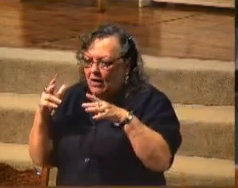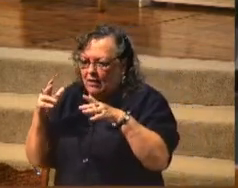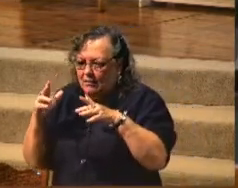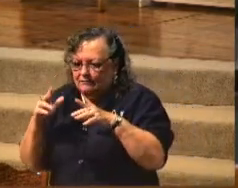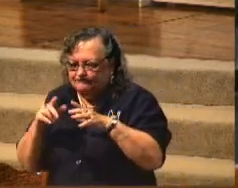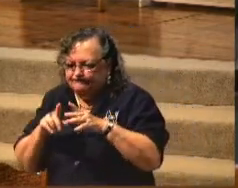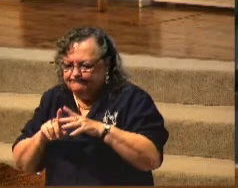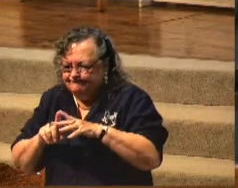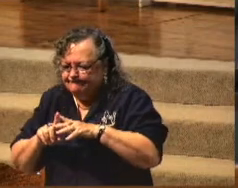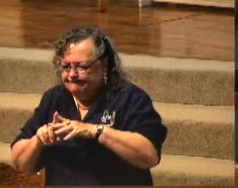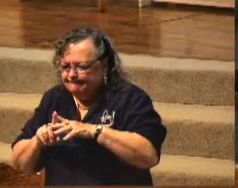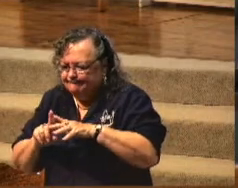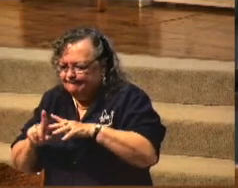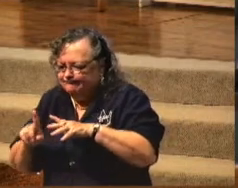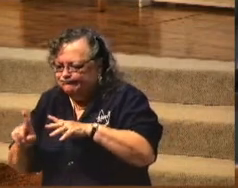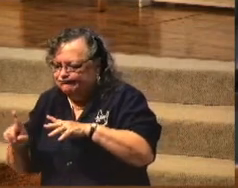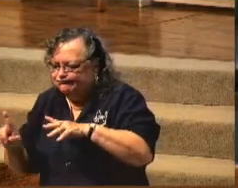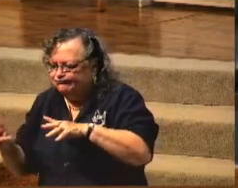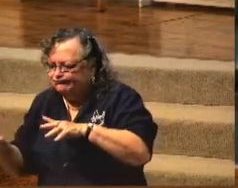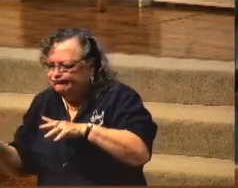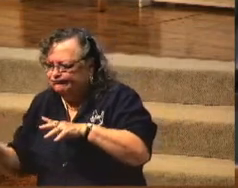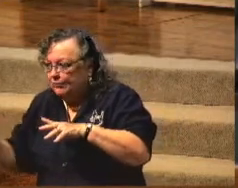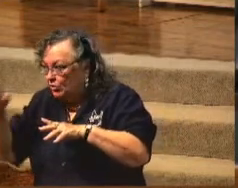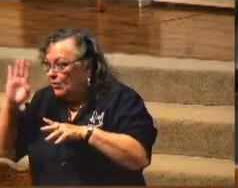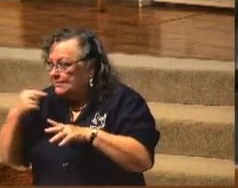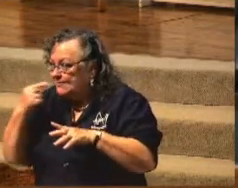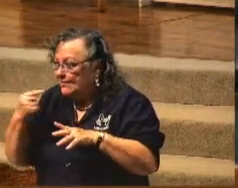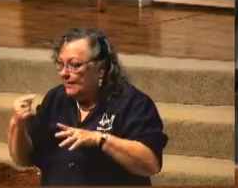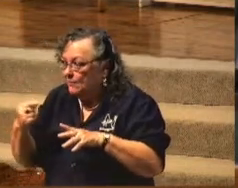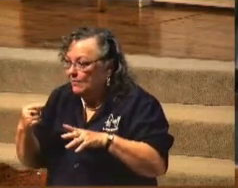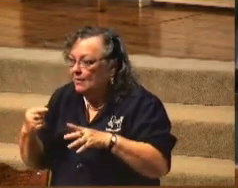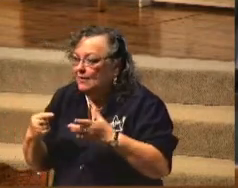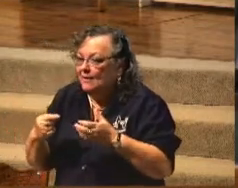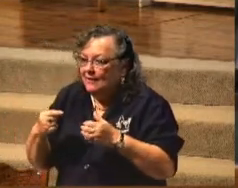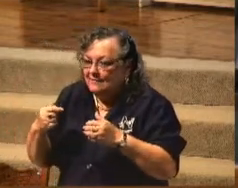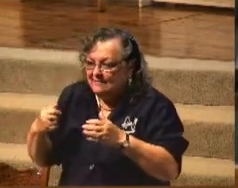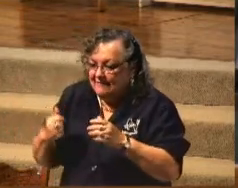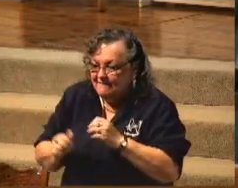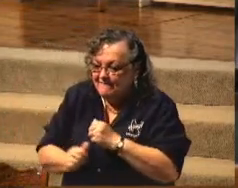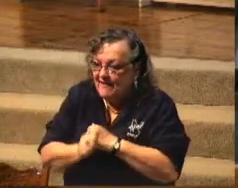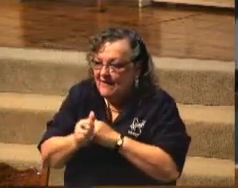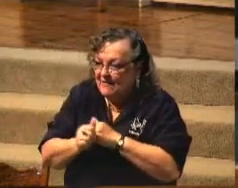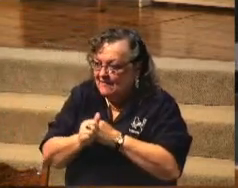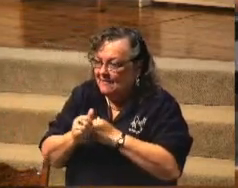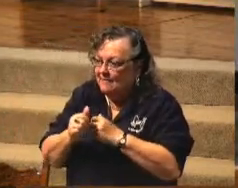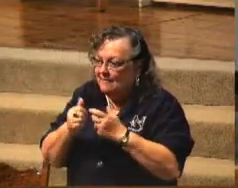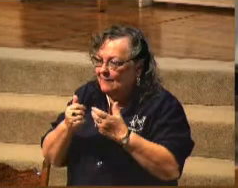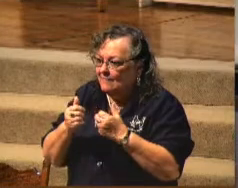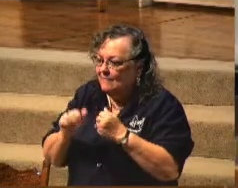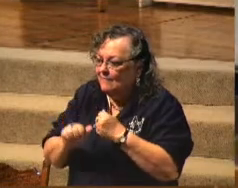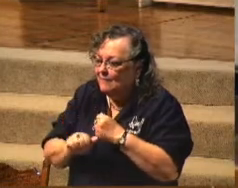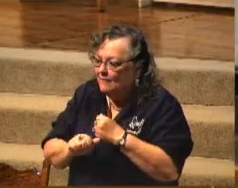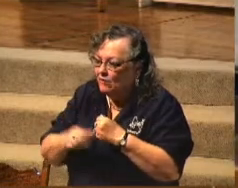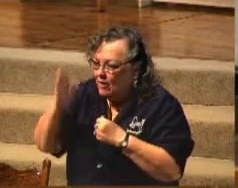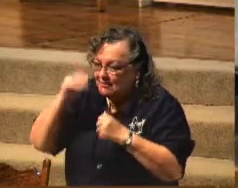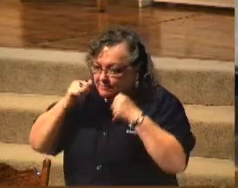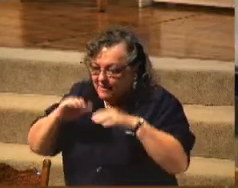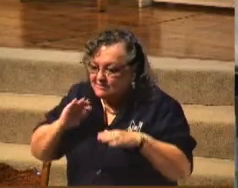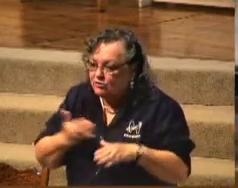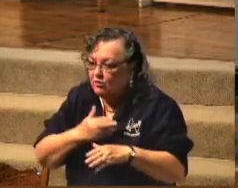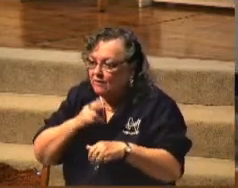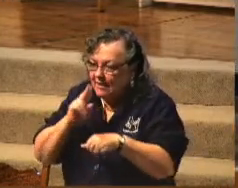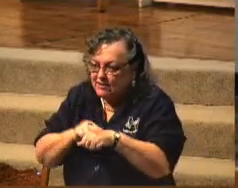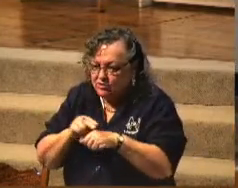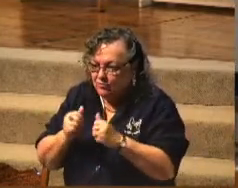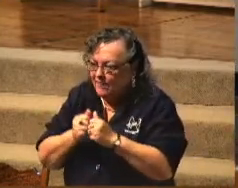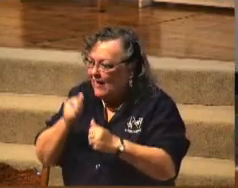bless and God said He would defend and God said He would direct and how God has blessed our country and blessed our nation without doubt,